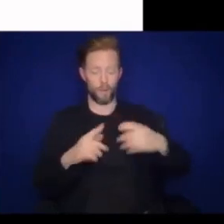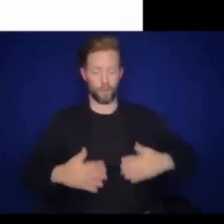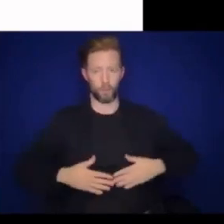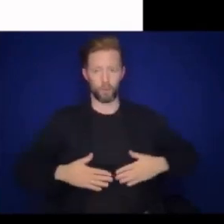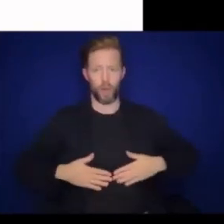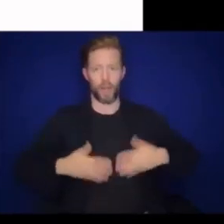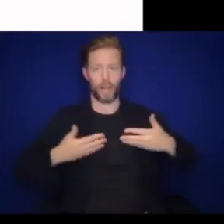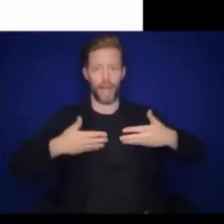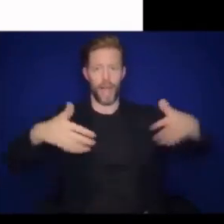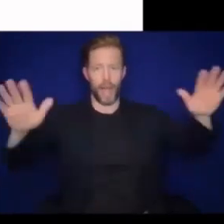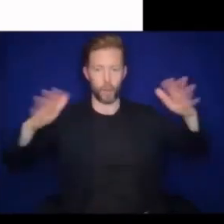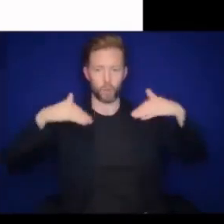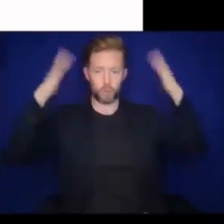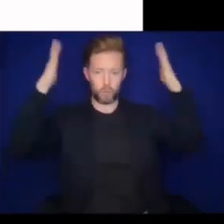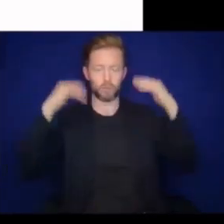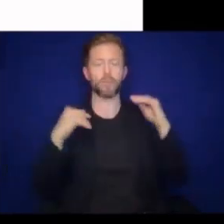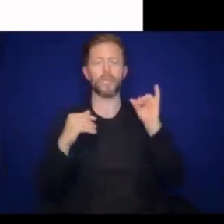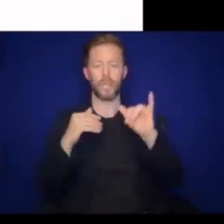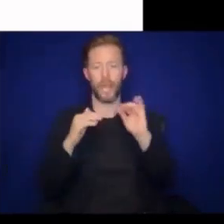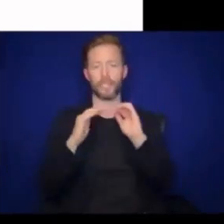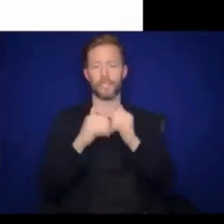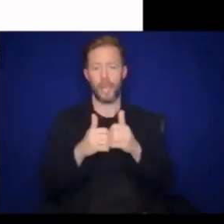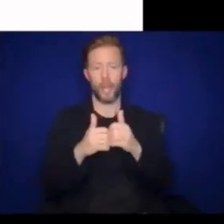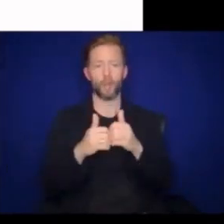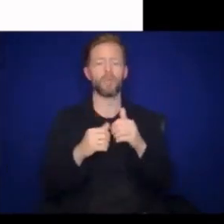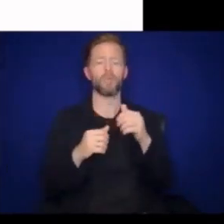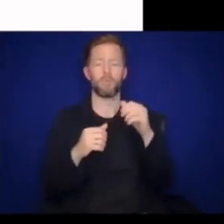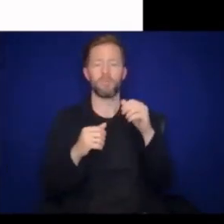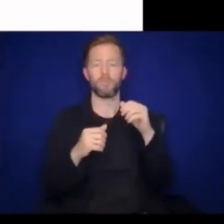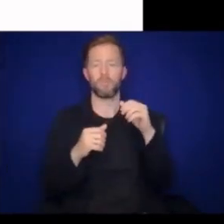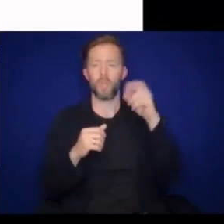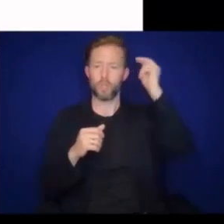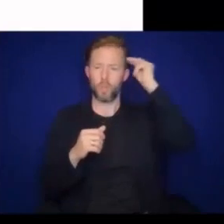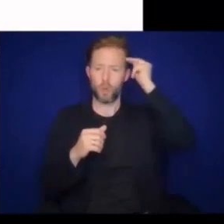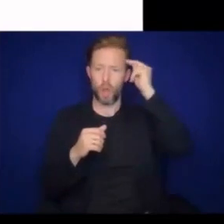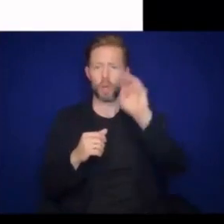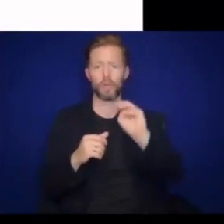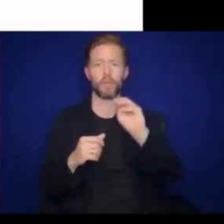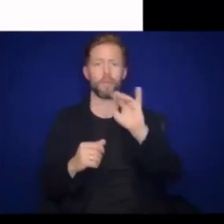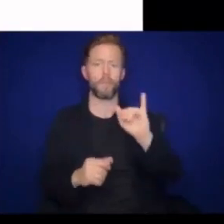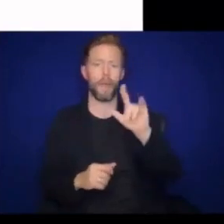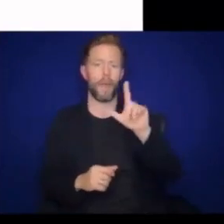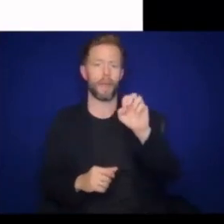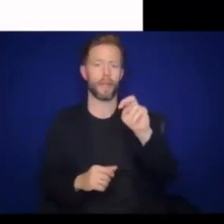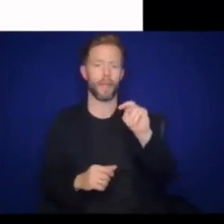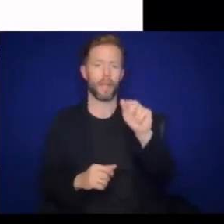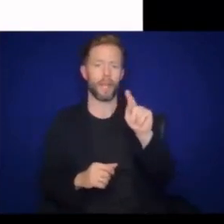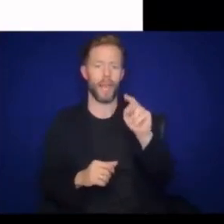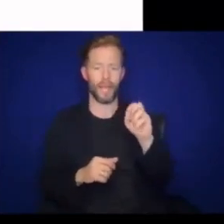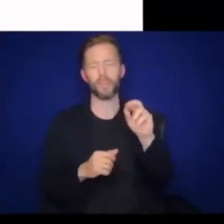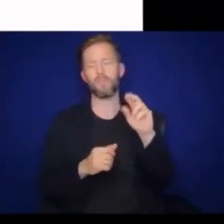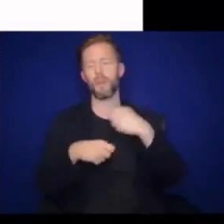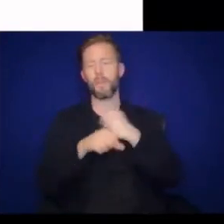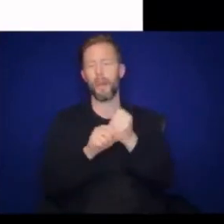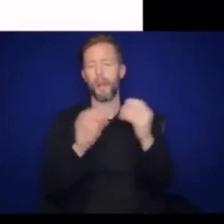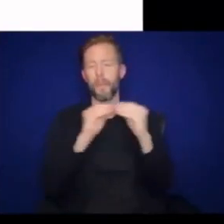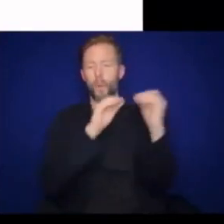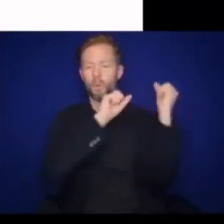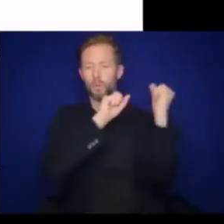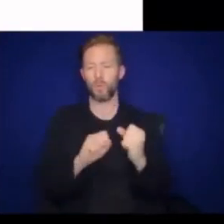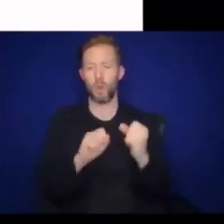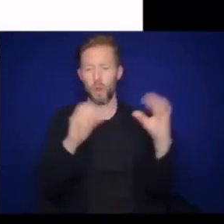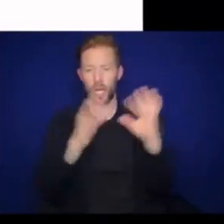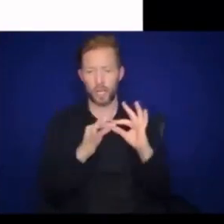outward. That's how the direction of the neurons myelinate or their strength develops.